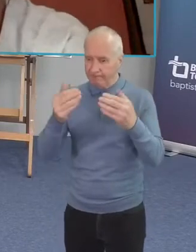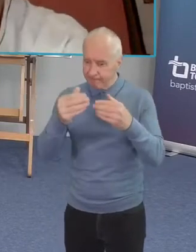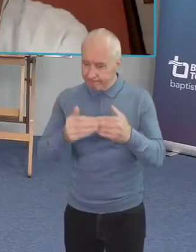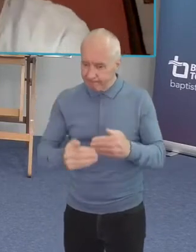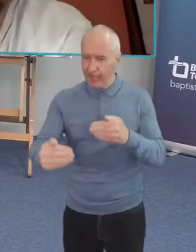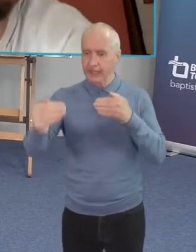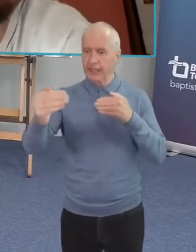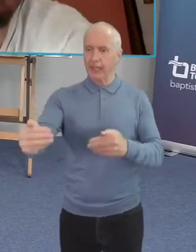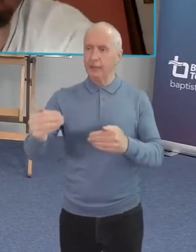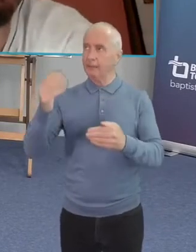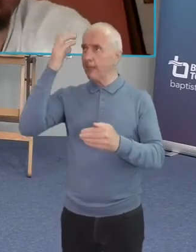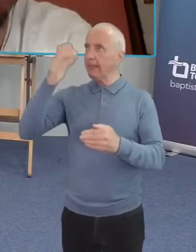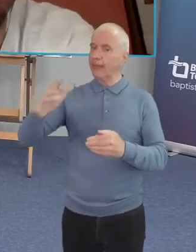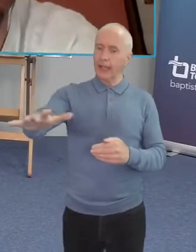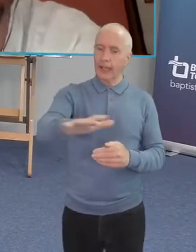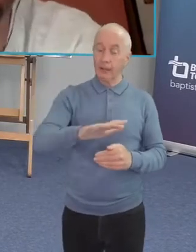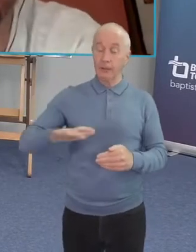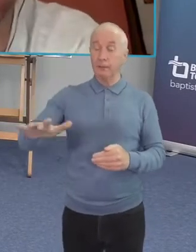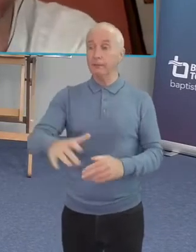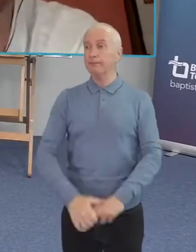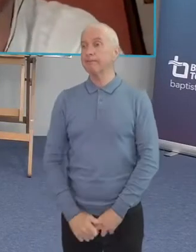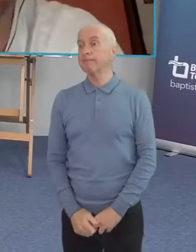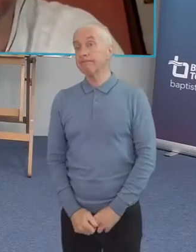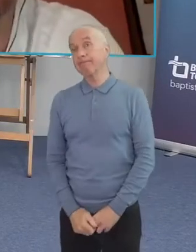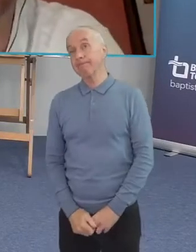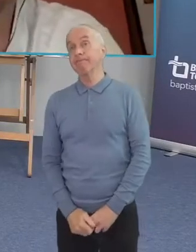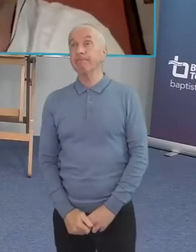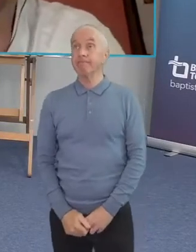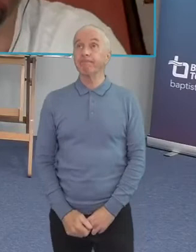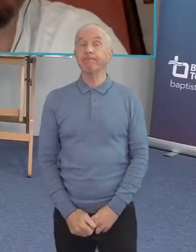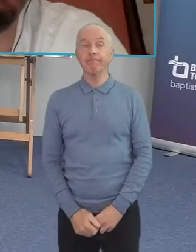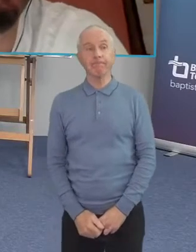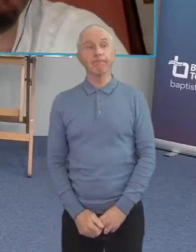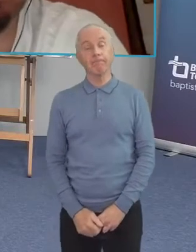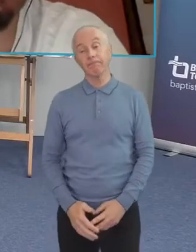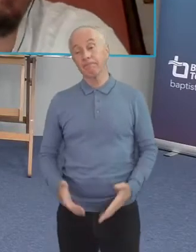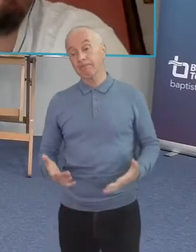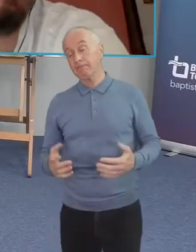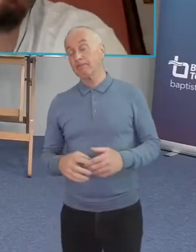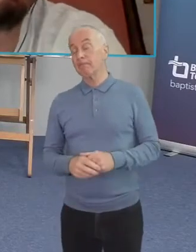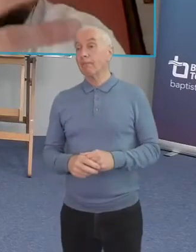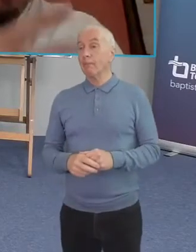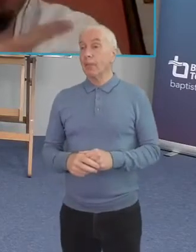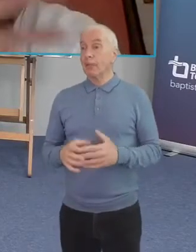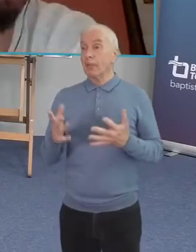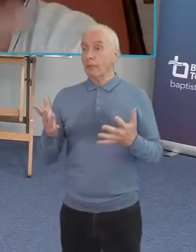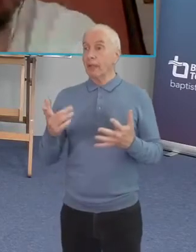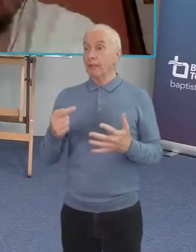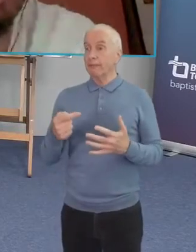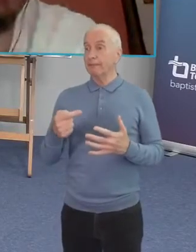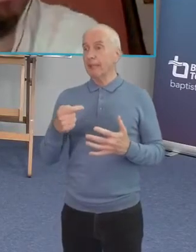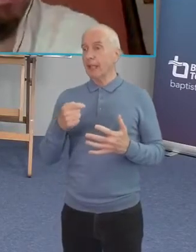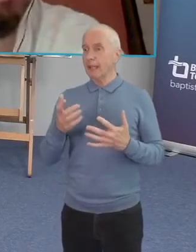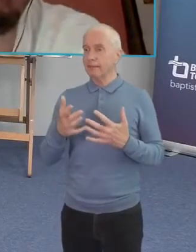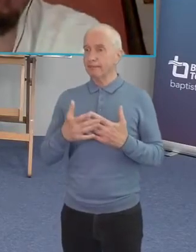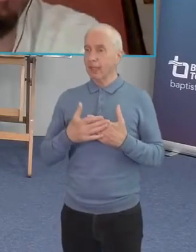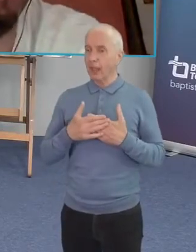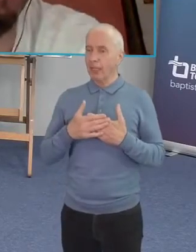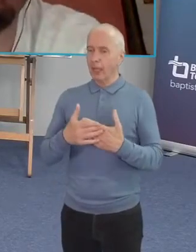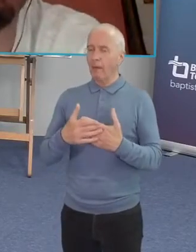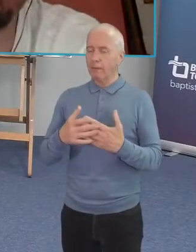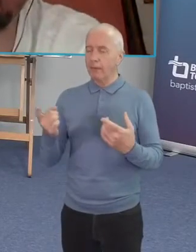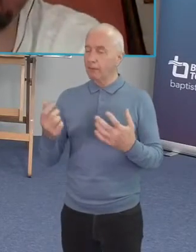hmm well thanks and i i should uh say that you know i love these chances to dialogue